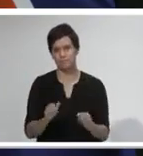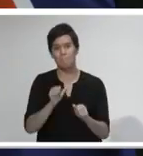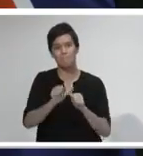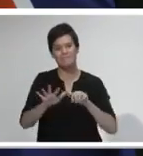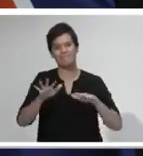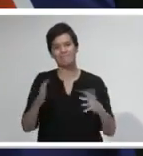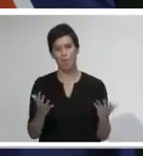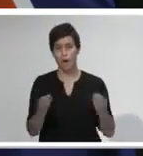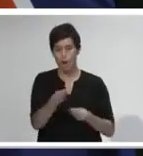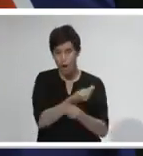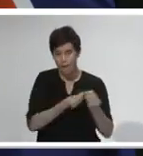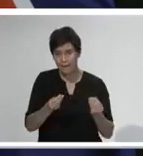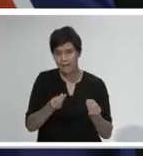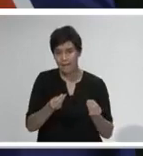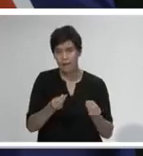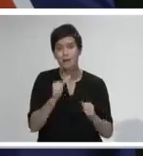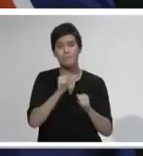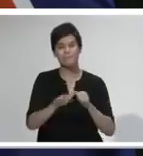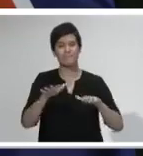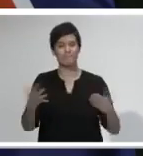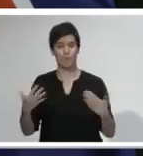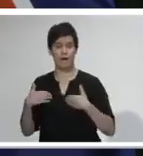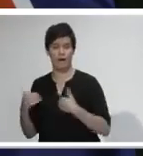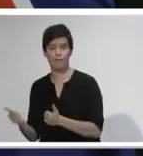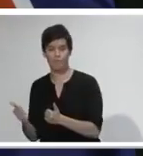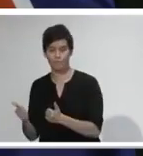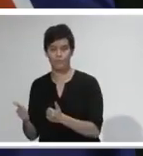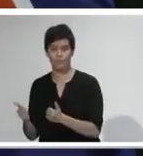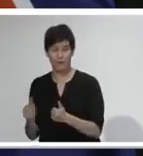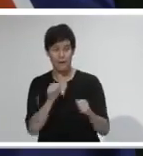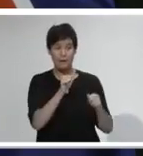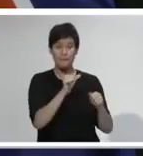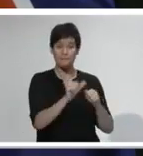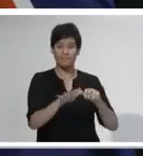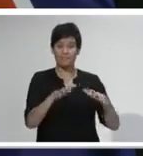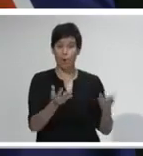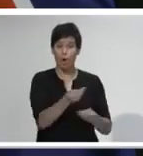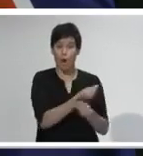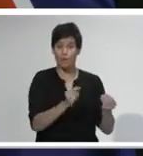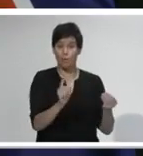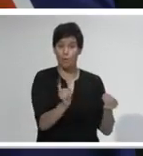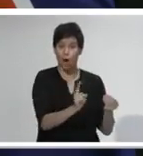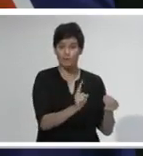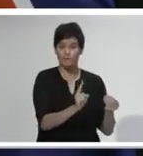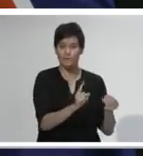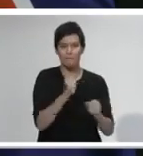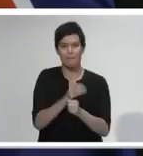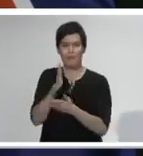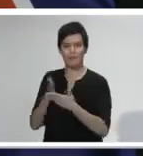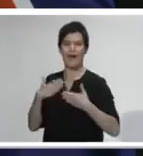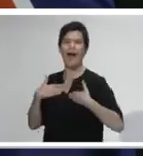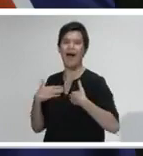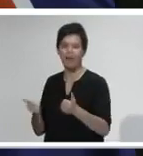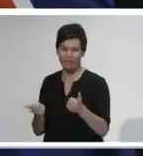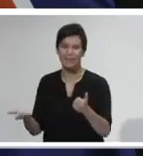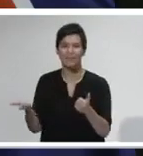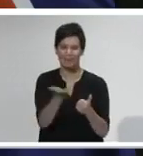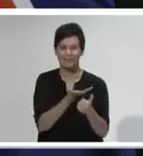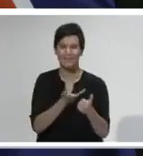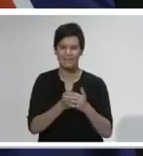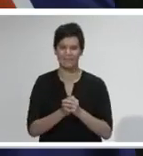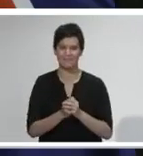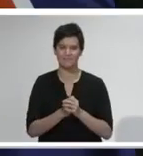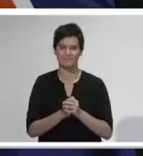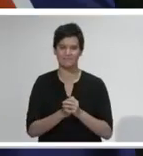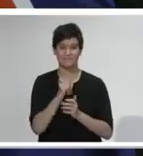for the economy has always been to stop the virus. But I do want to finish today by saying thank you, in that vein, to